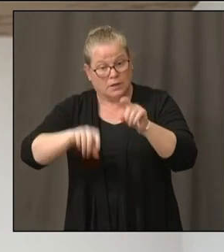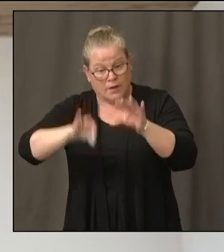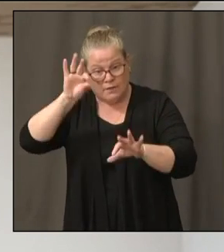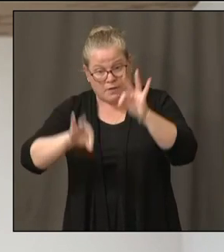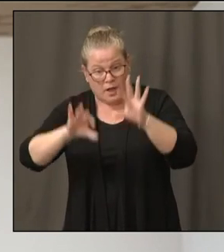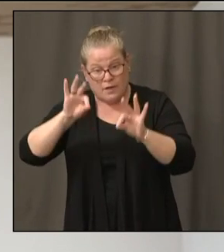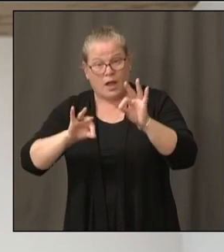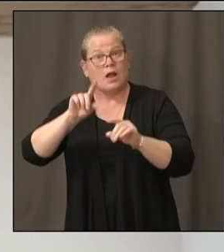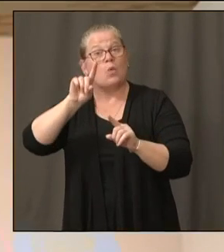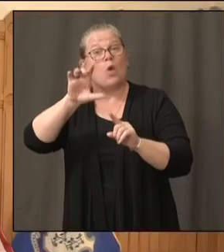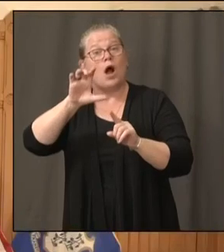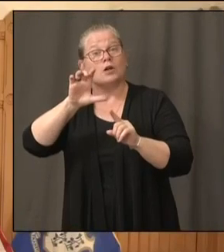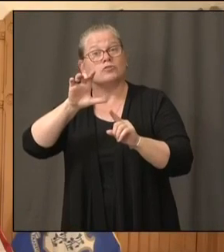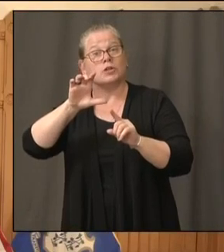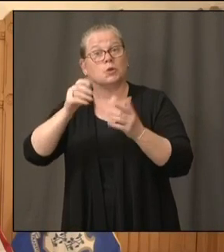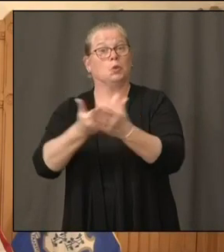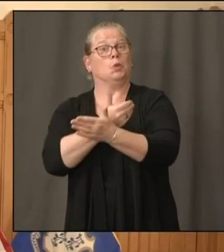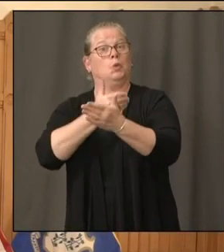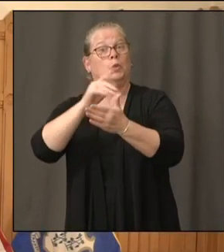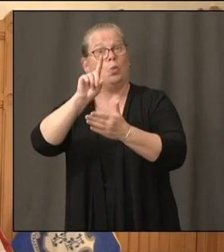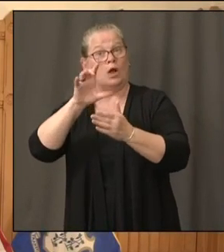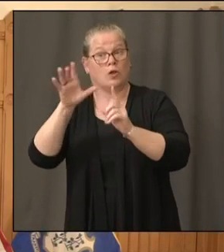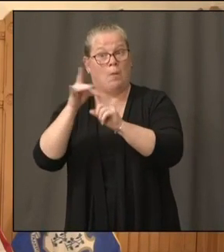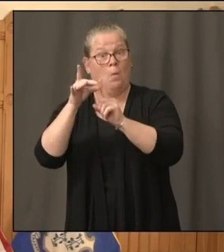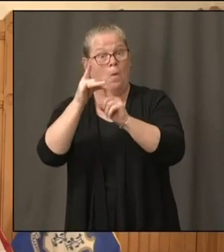Thank you. You're welcome.